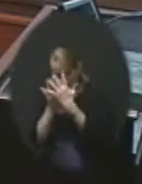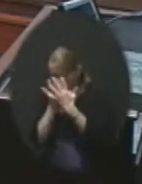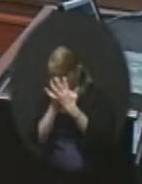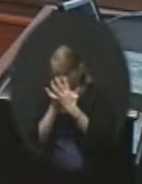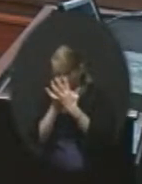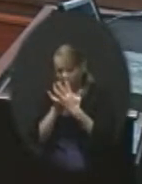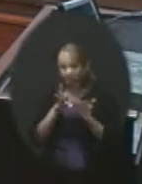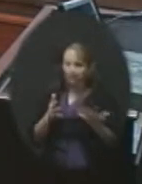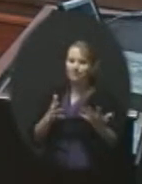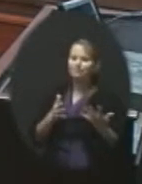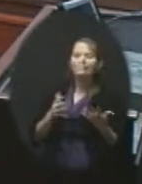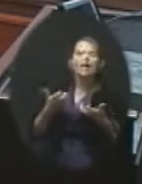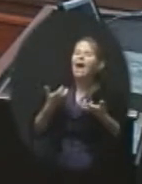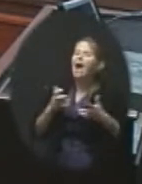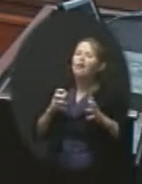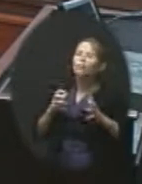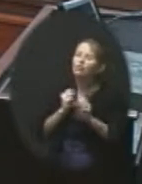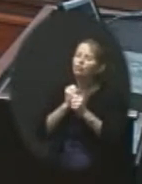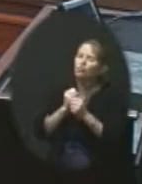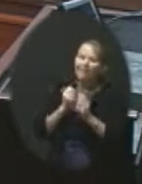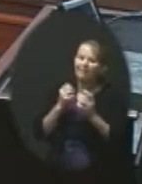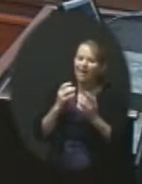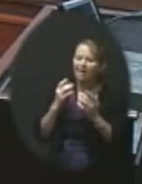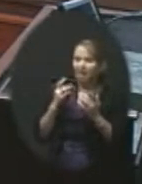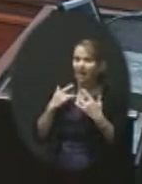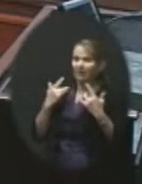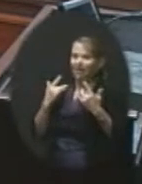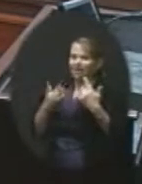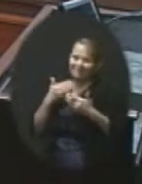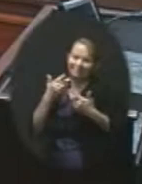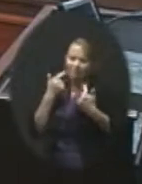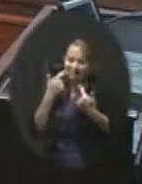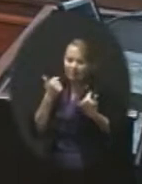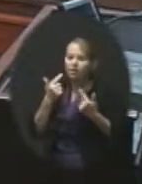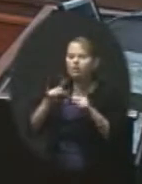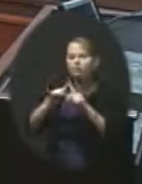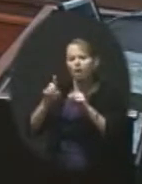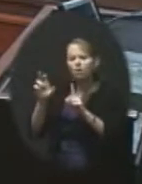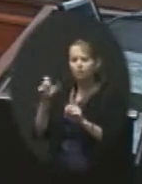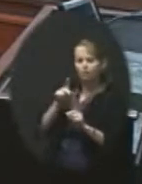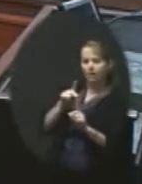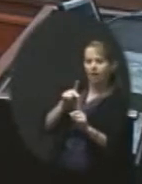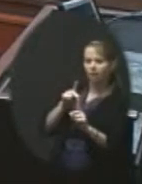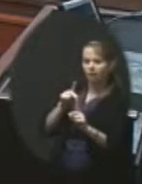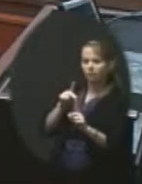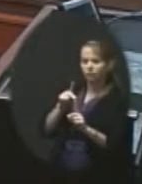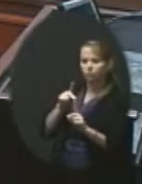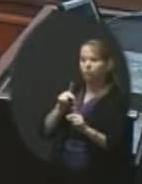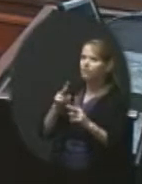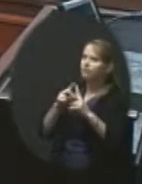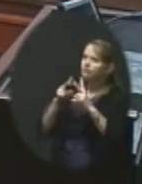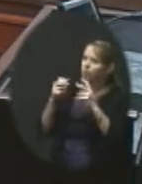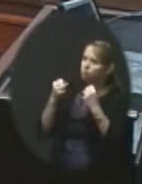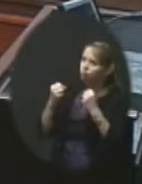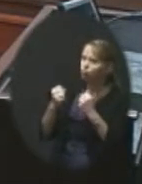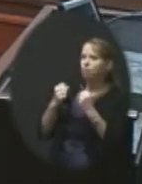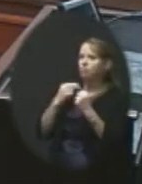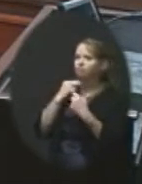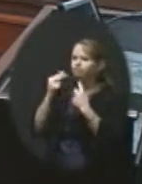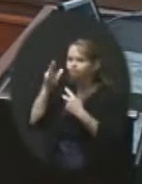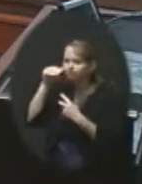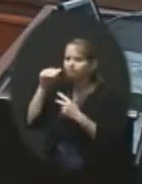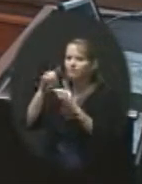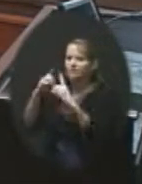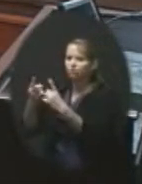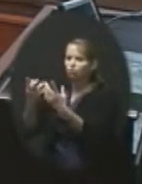And I don't want to make light of it, but again, this goes back to the fact that there were some very strong, boisterous districts out there that wanted